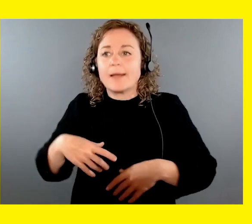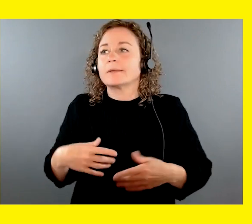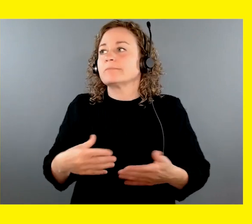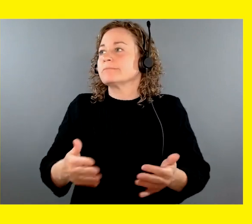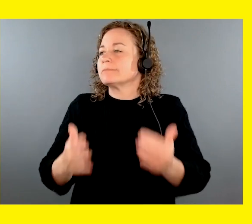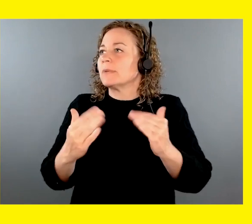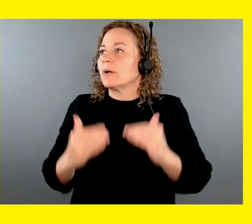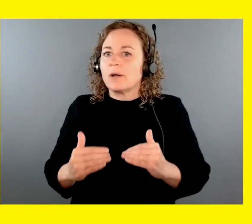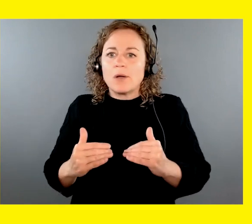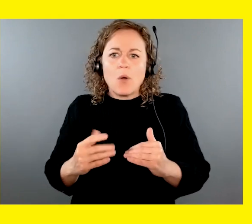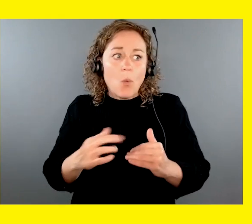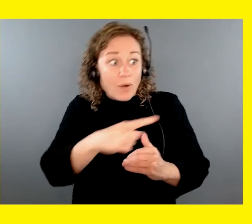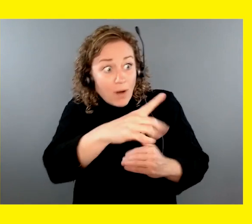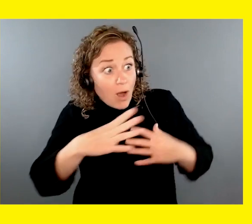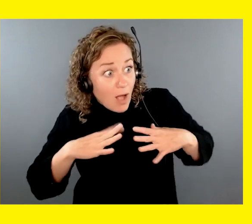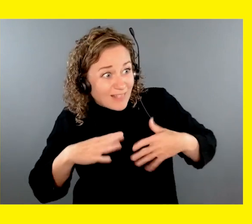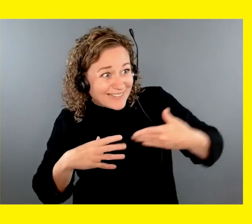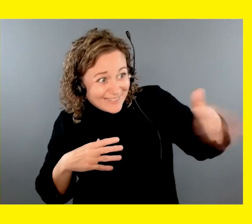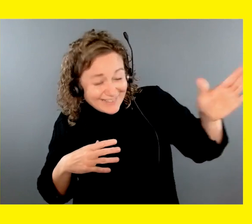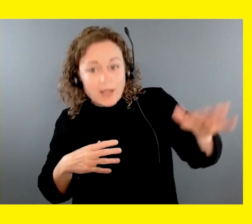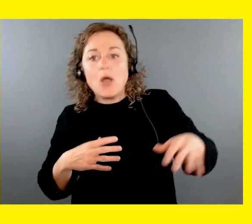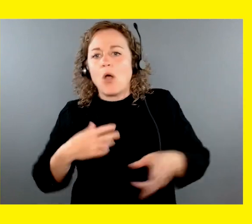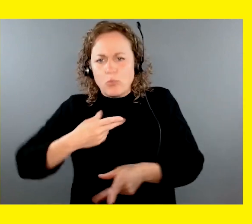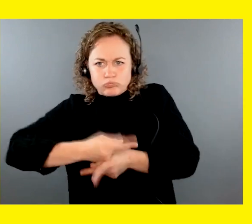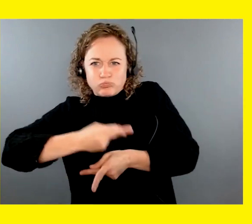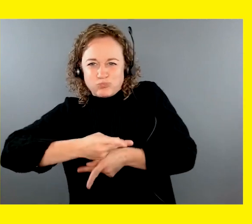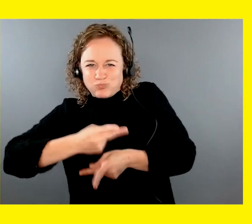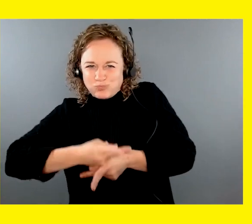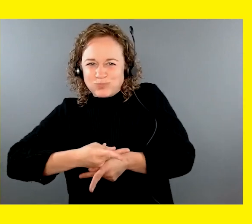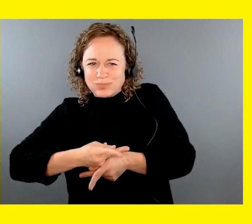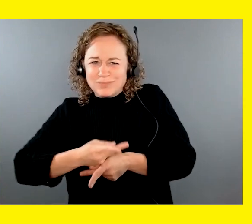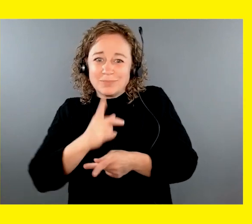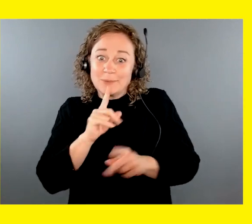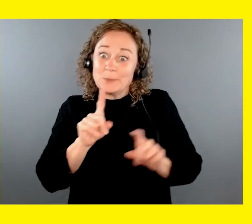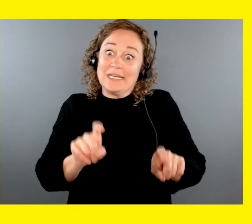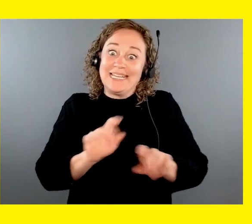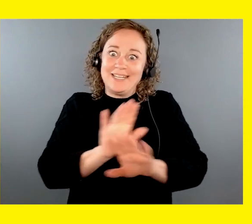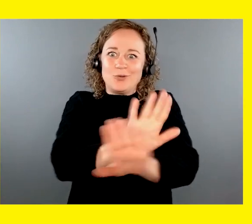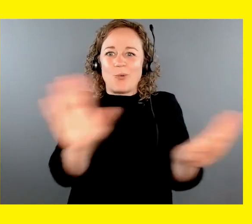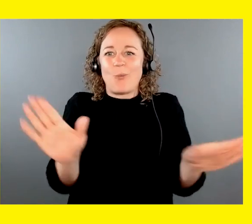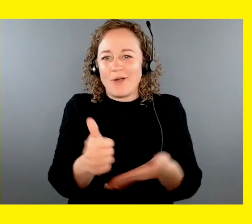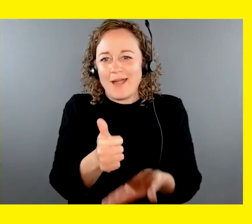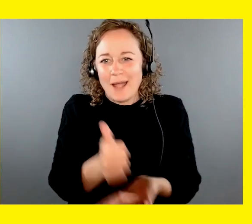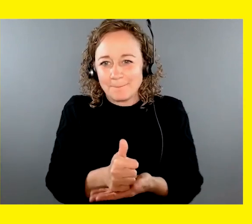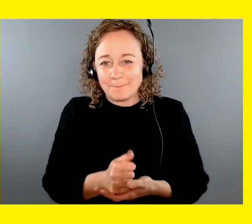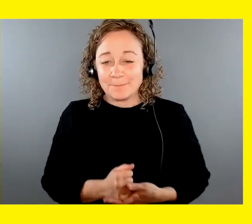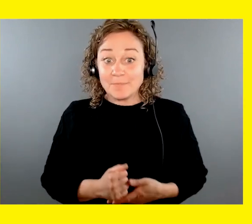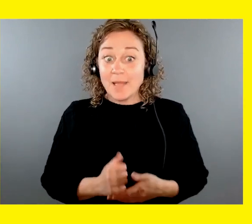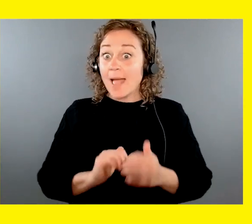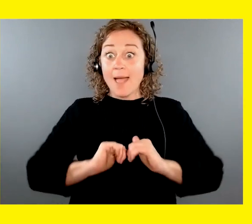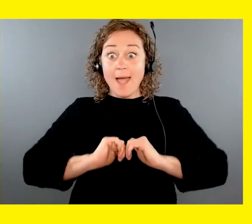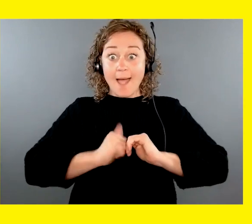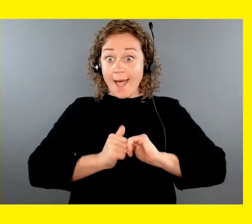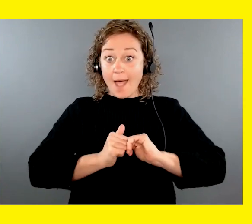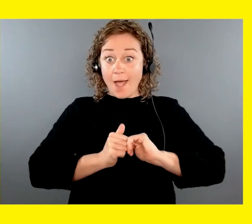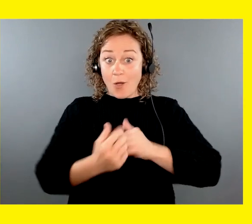goes away during the holidays, but we do need your help. And you're wondering how do I get involved with CNIB guide dogs? Well, there's a couple different ways. The first one is you can